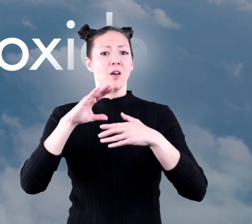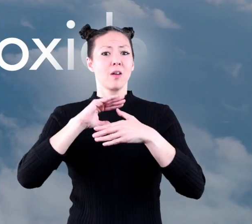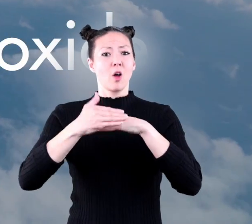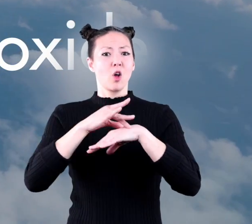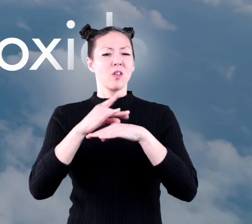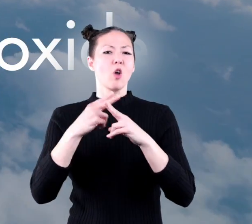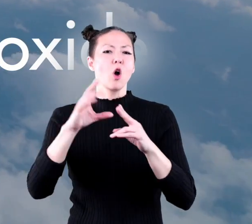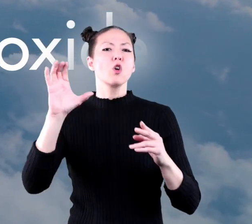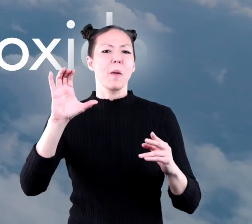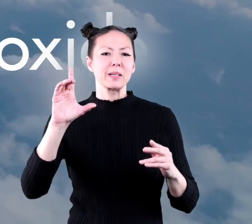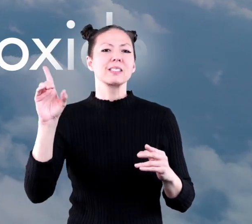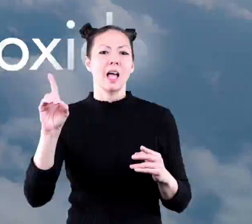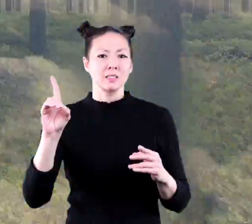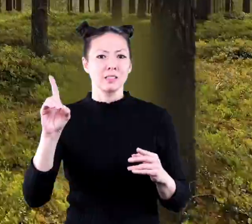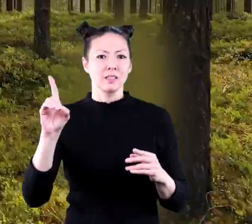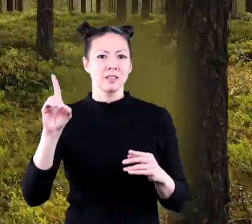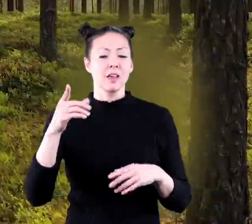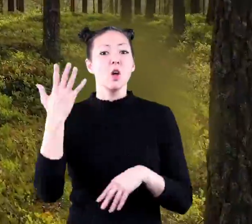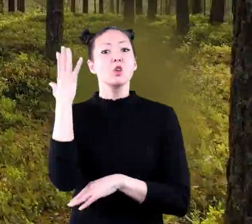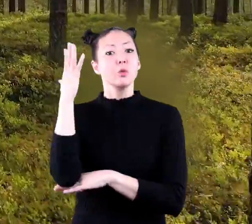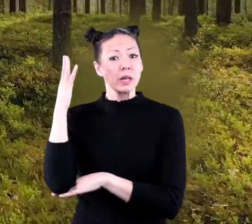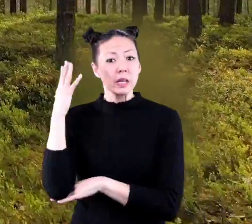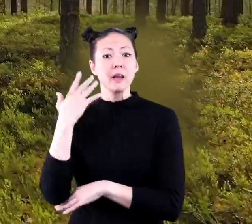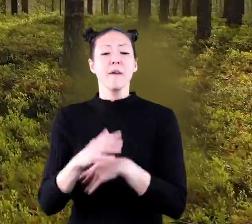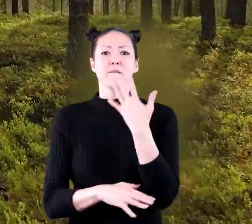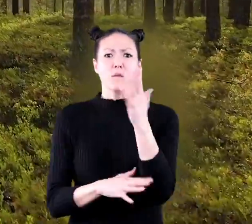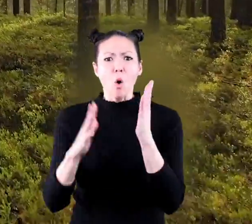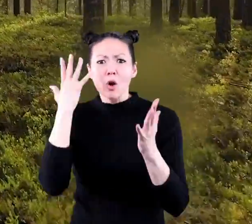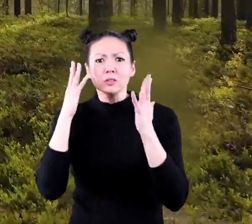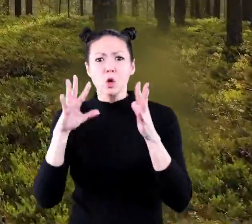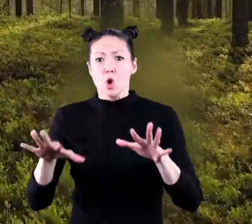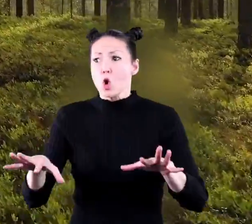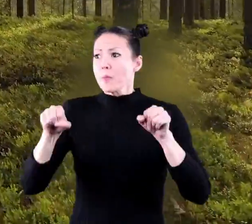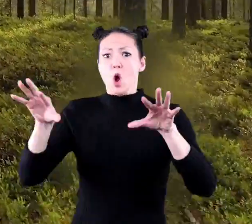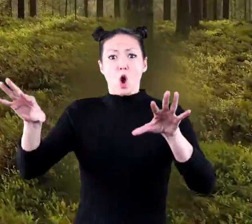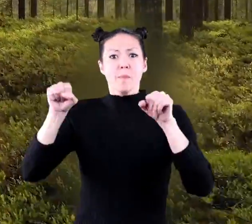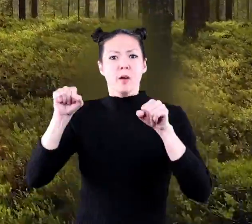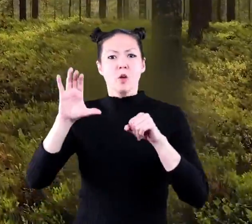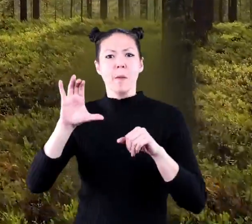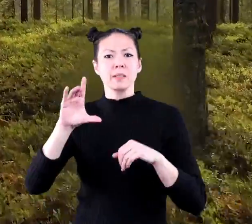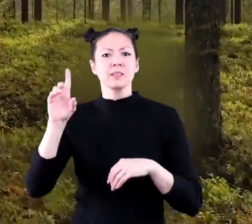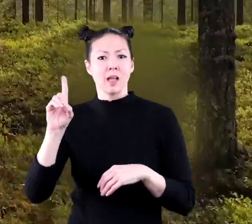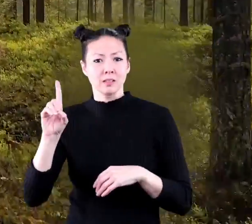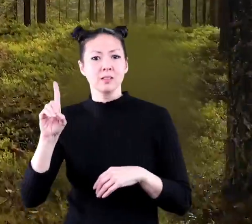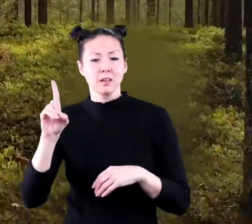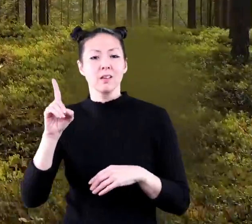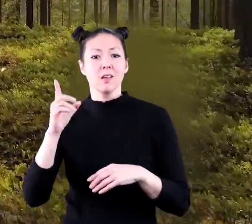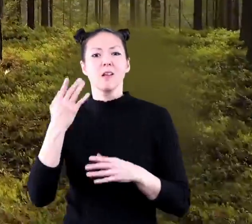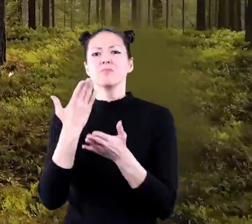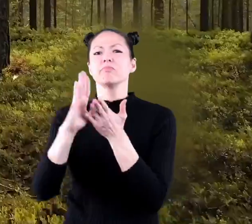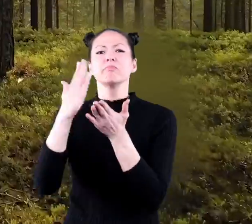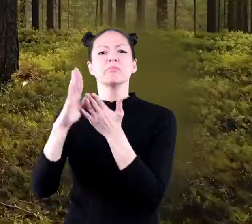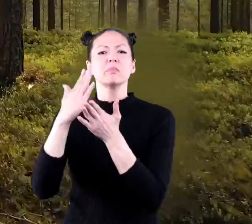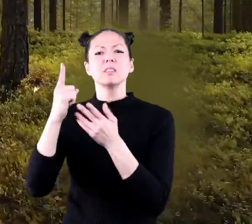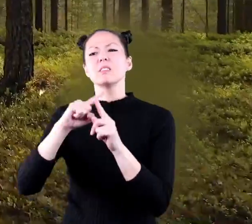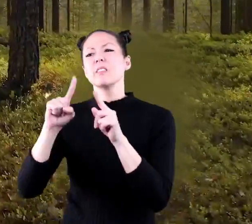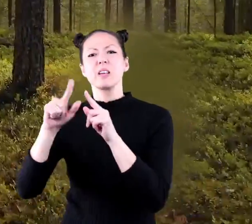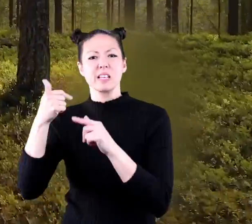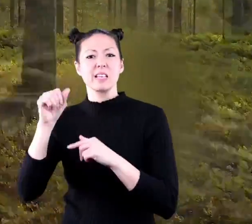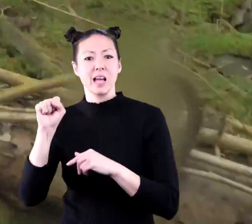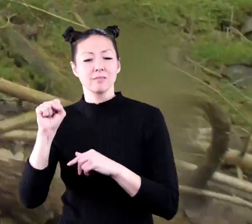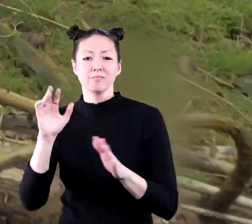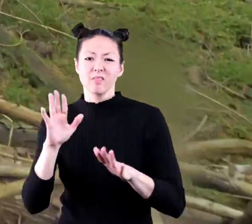carbon dioxide. Trees and forests absorb carbon dioxide, which gets rid of some of that gas.